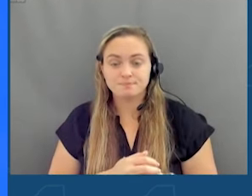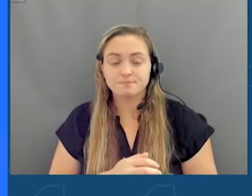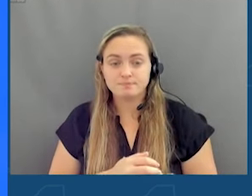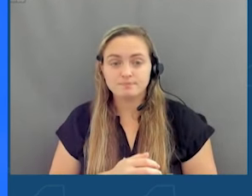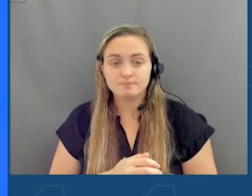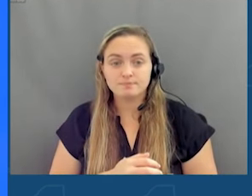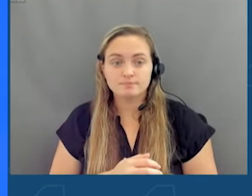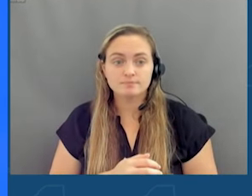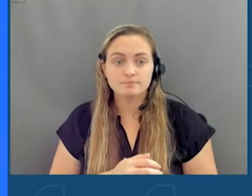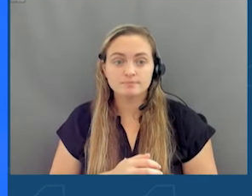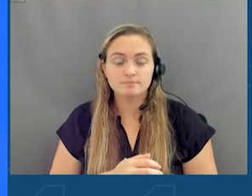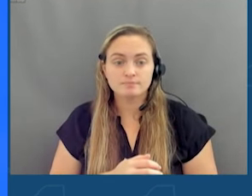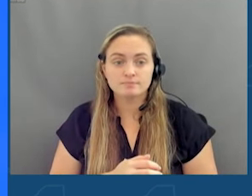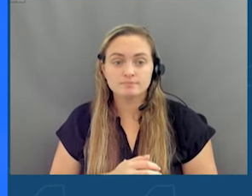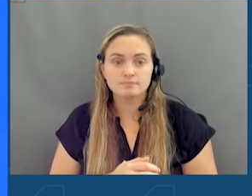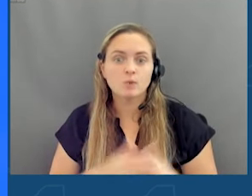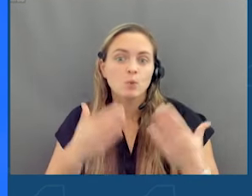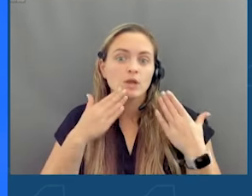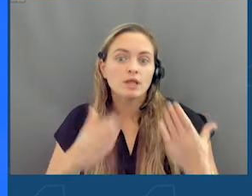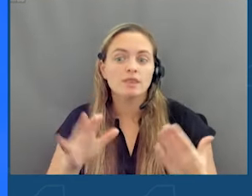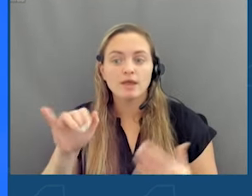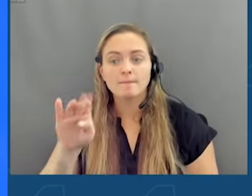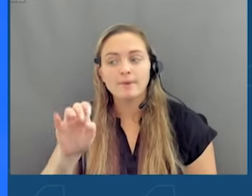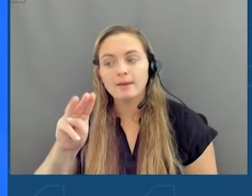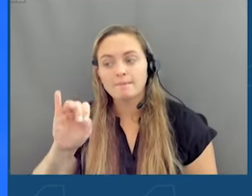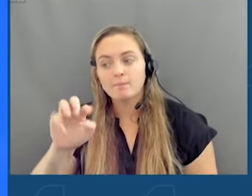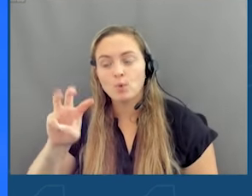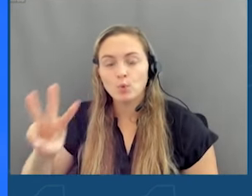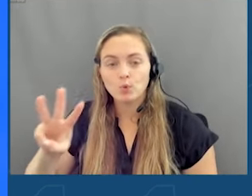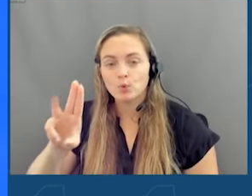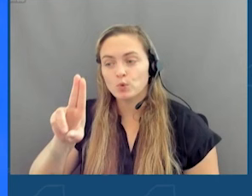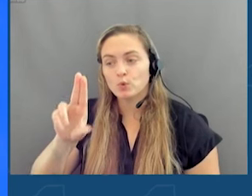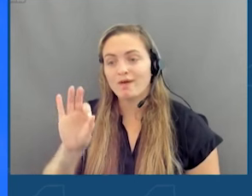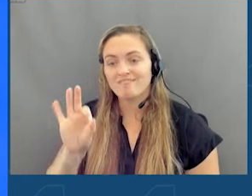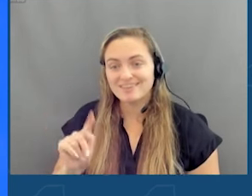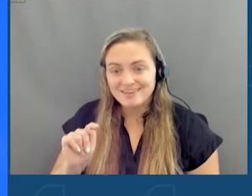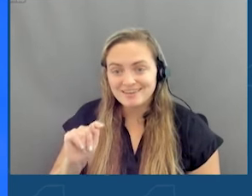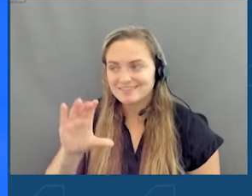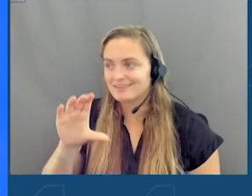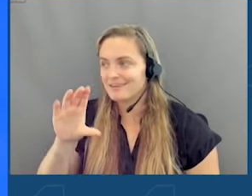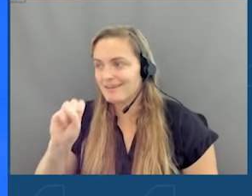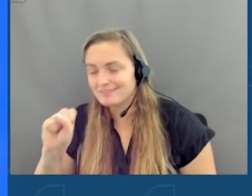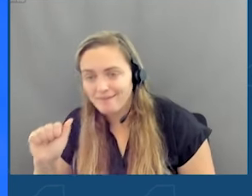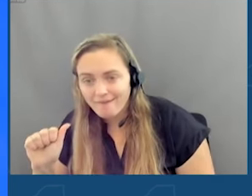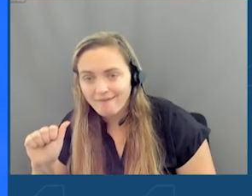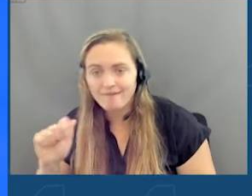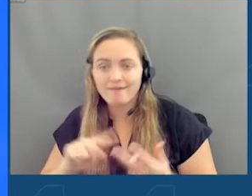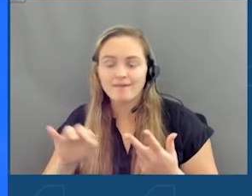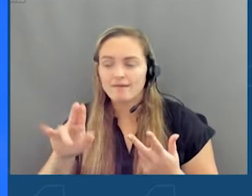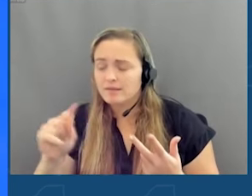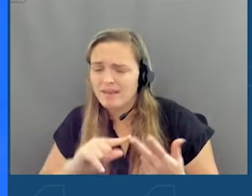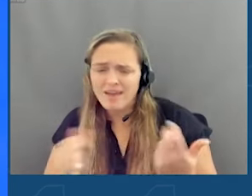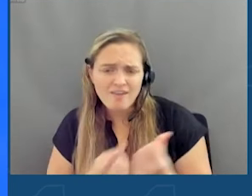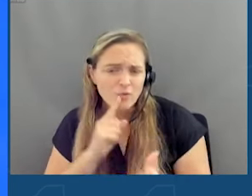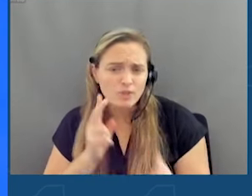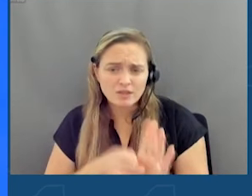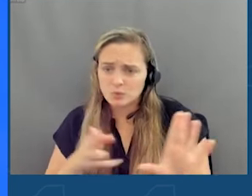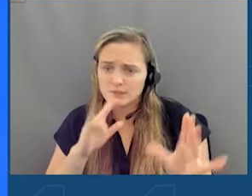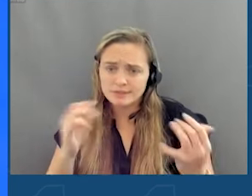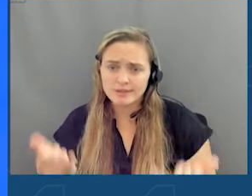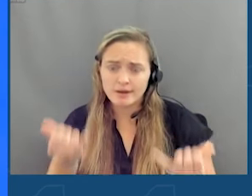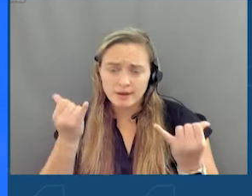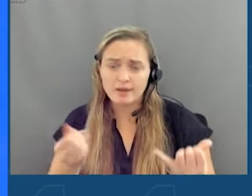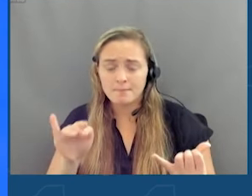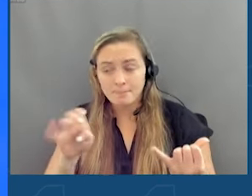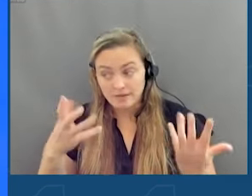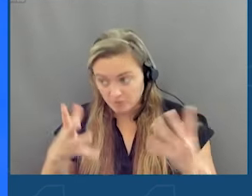You know, and I want to thank Mike Mulgrew and U of T and CSA and NYSED and everyone for being here as well. As Mike